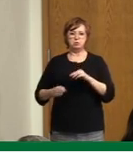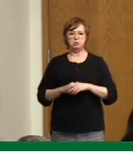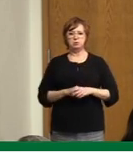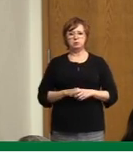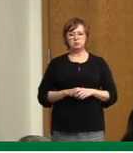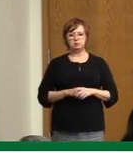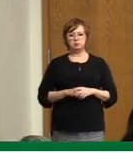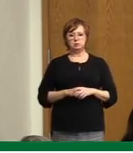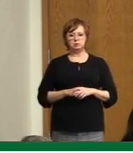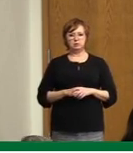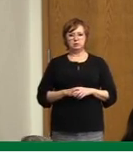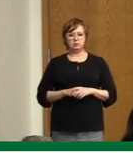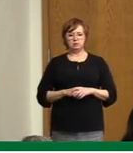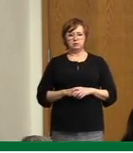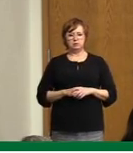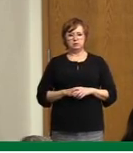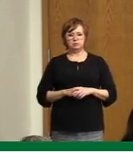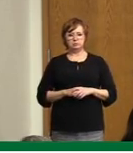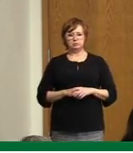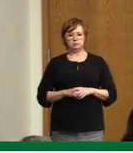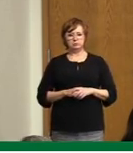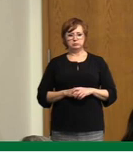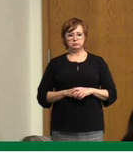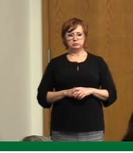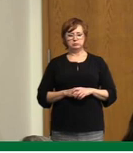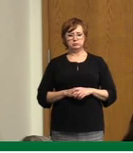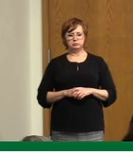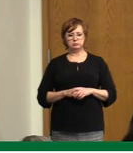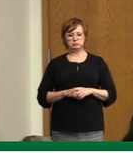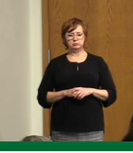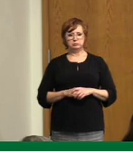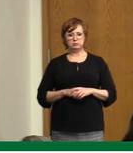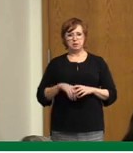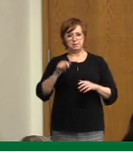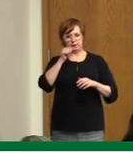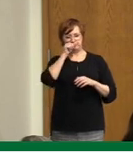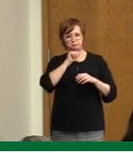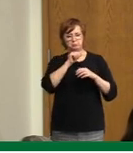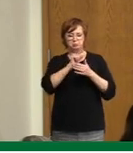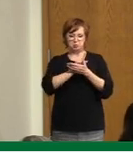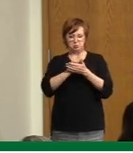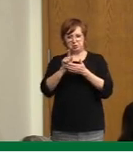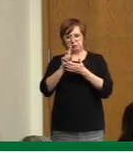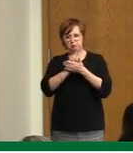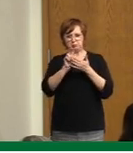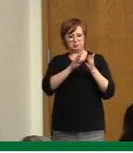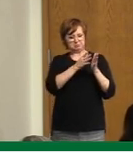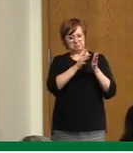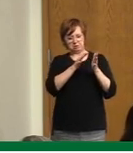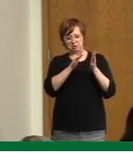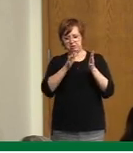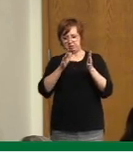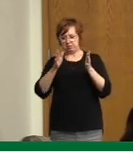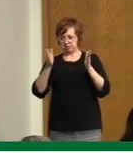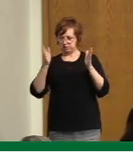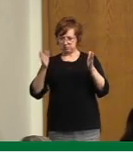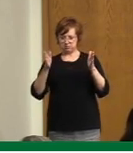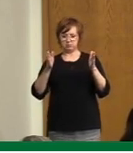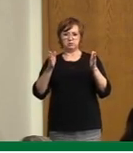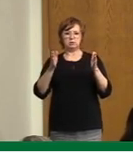should now, it will take us a week or two to see that downward trend. But absolutely, you know, we would like to see this plateau